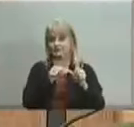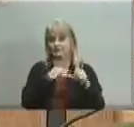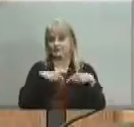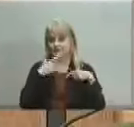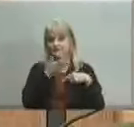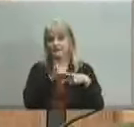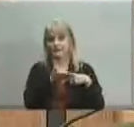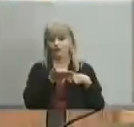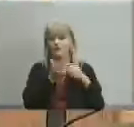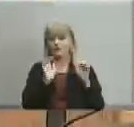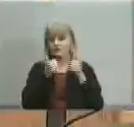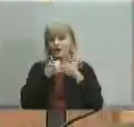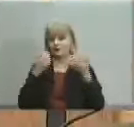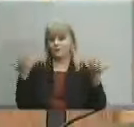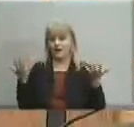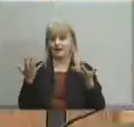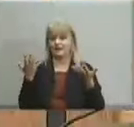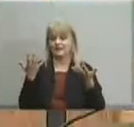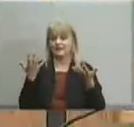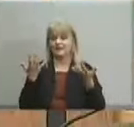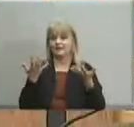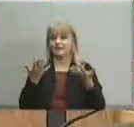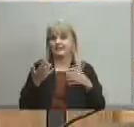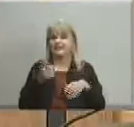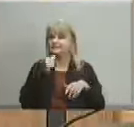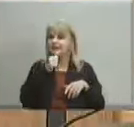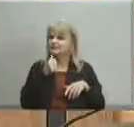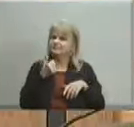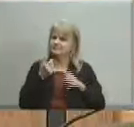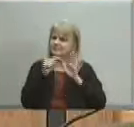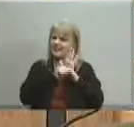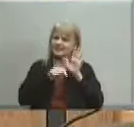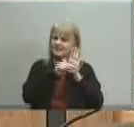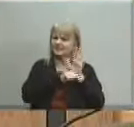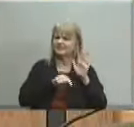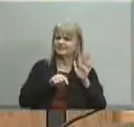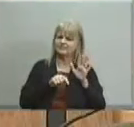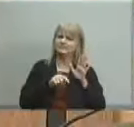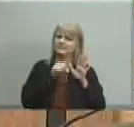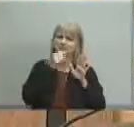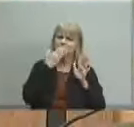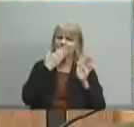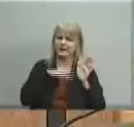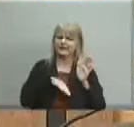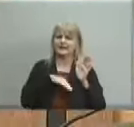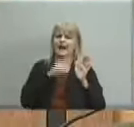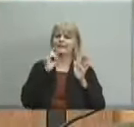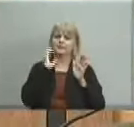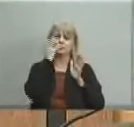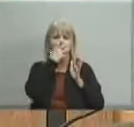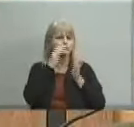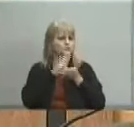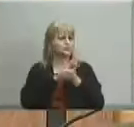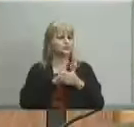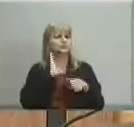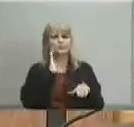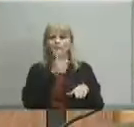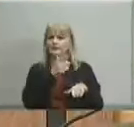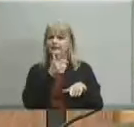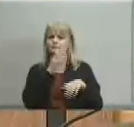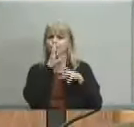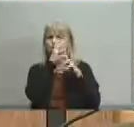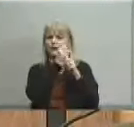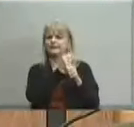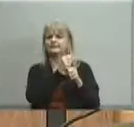it's not a it's not a bad thing i think we're going to have a beautiful school and it will be very very attractive